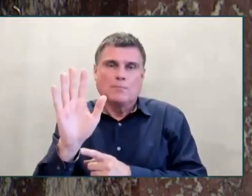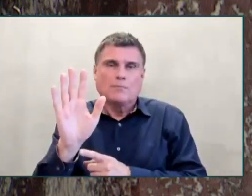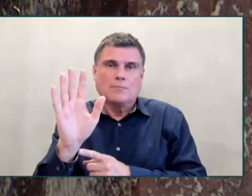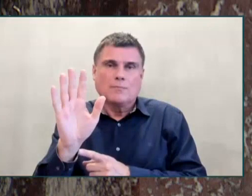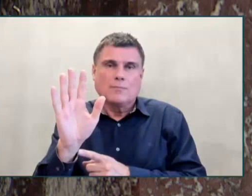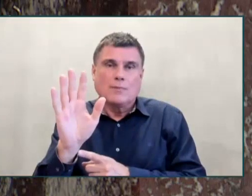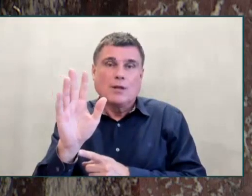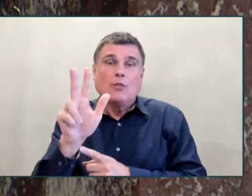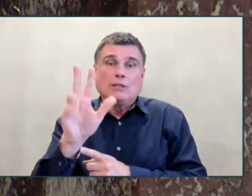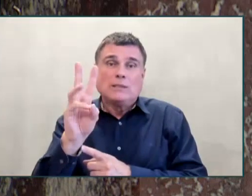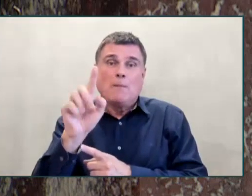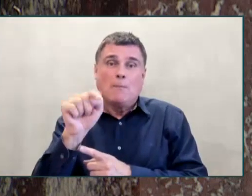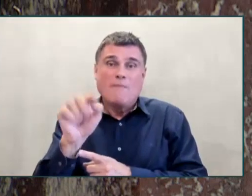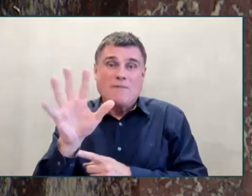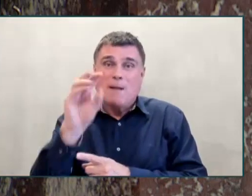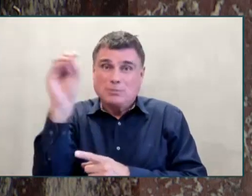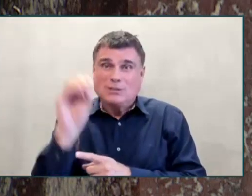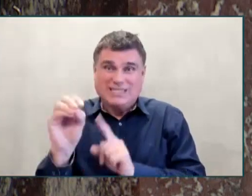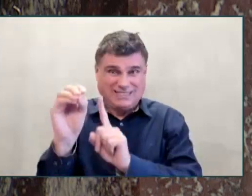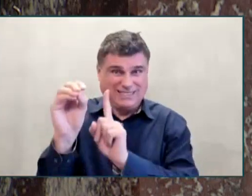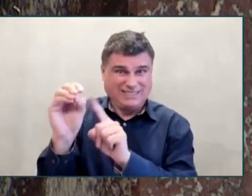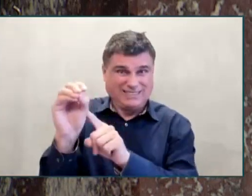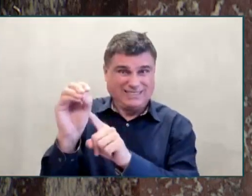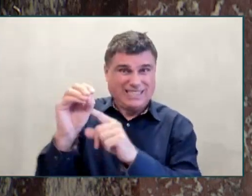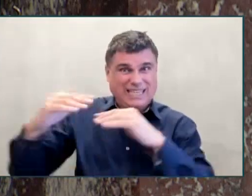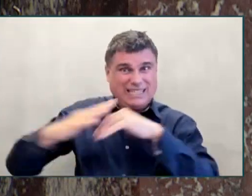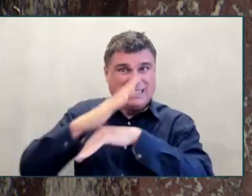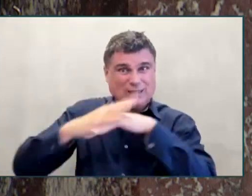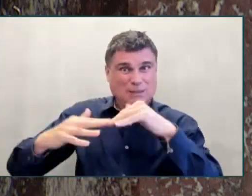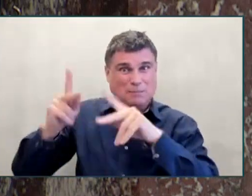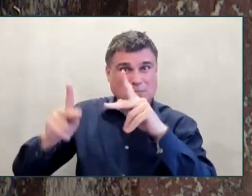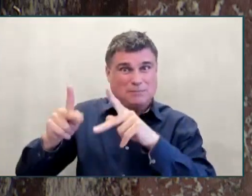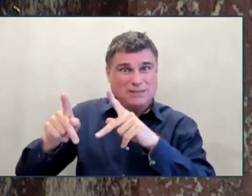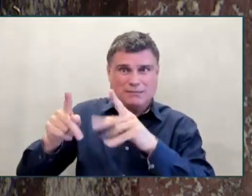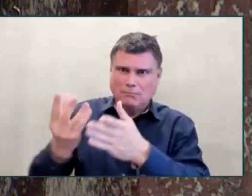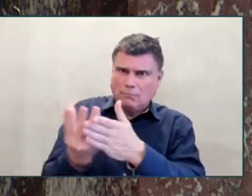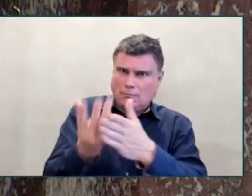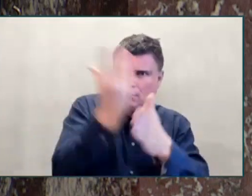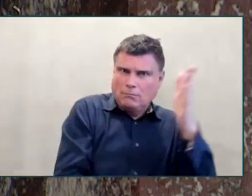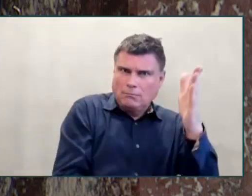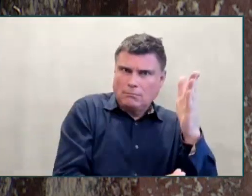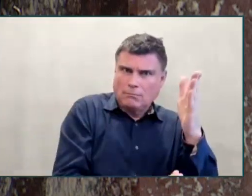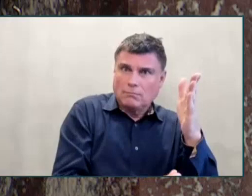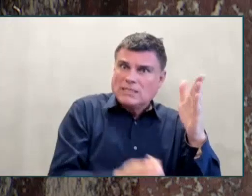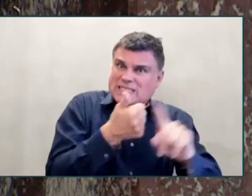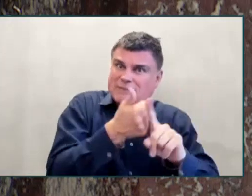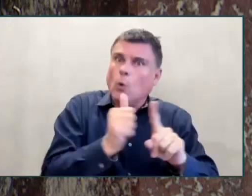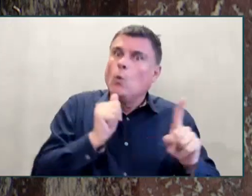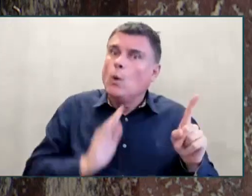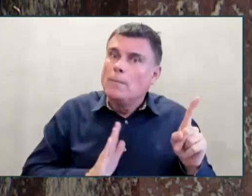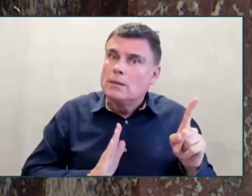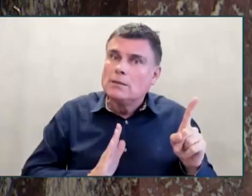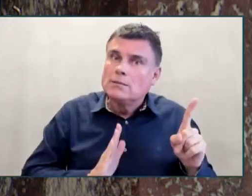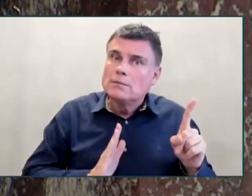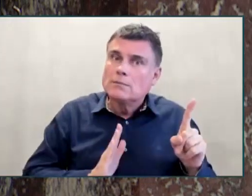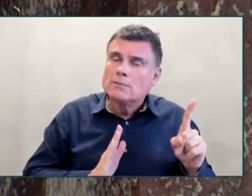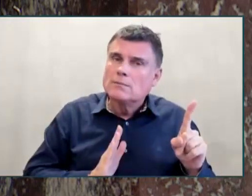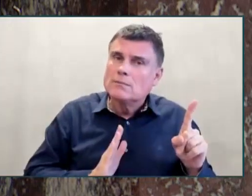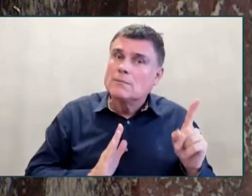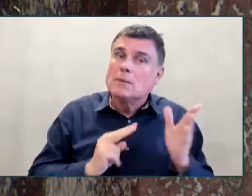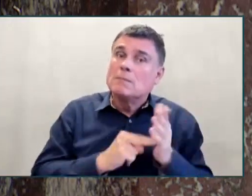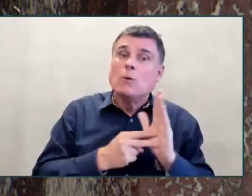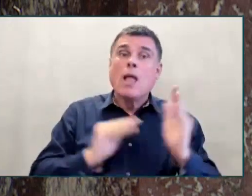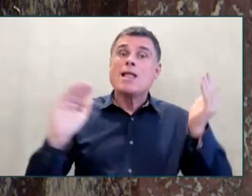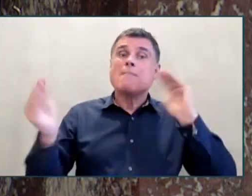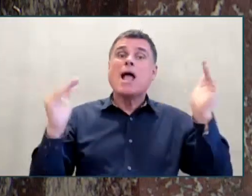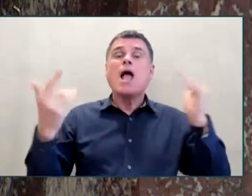who passed away are women. That's 11.2 times the rate of women in the general population that have passed away to